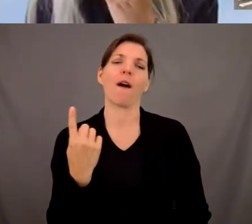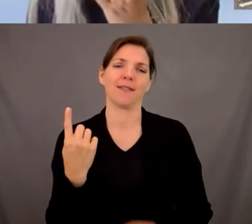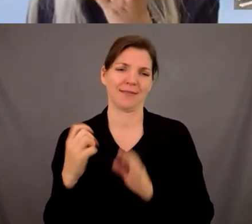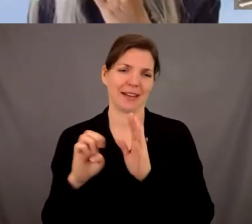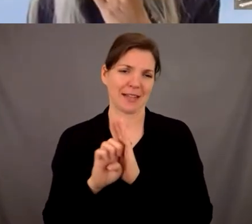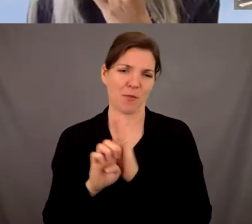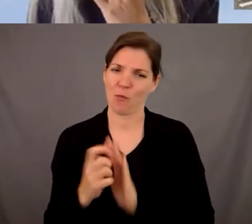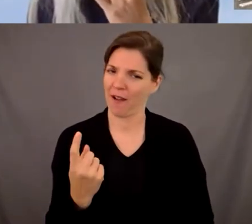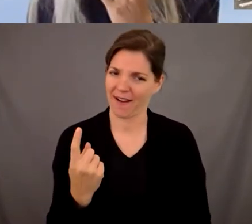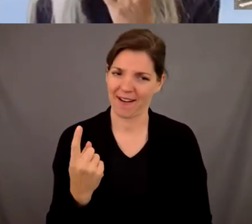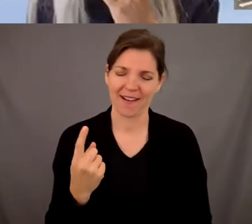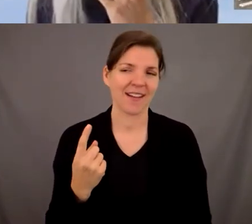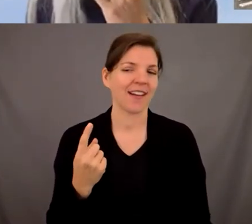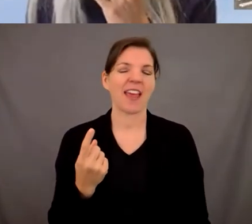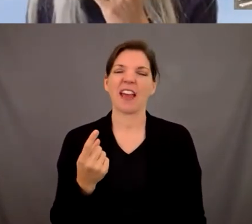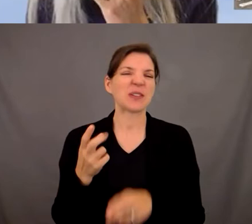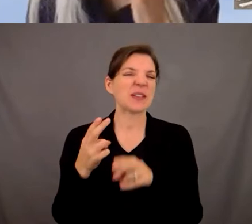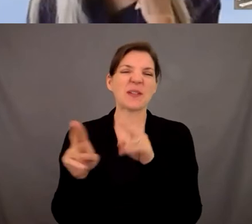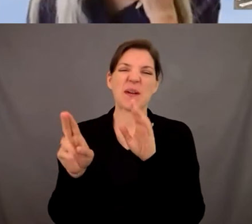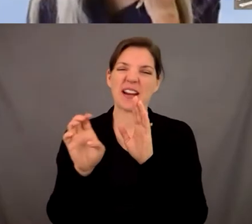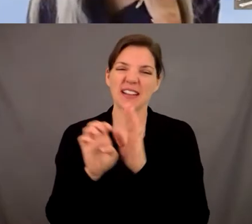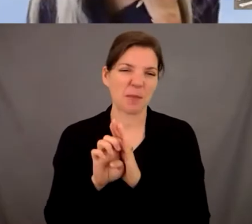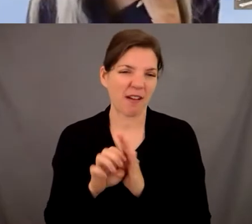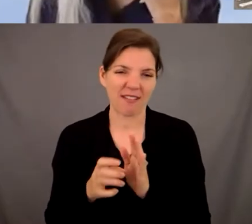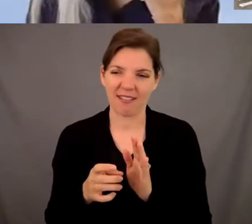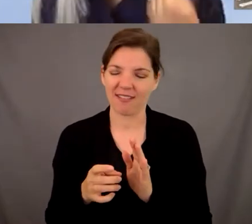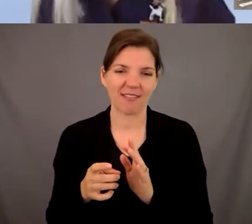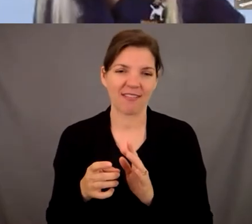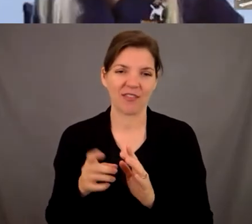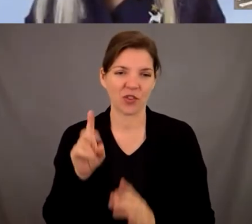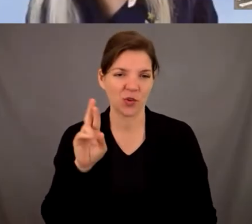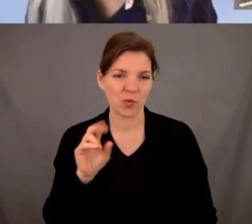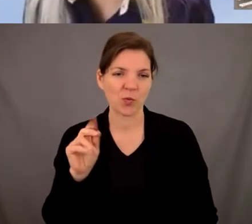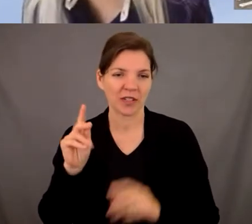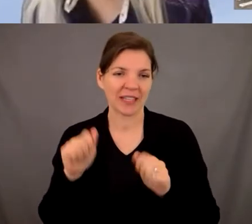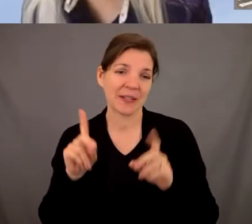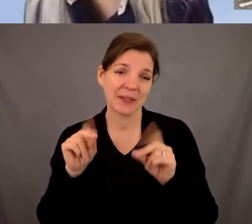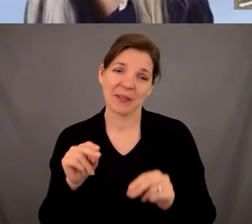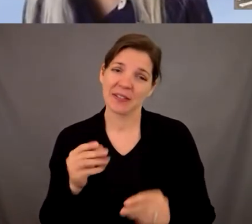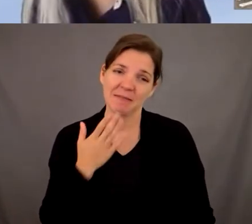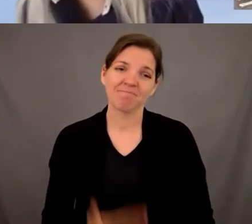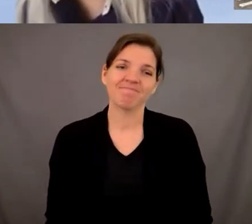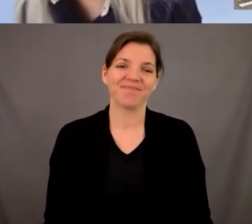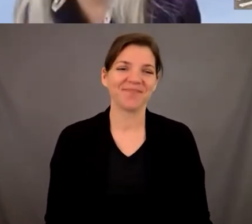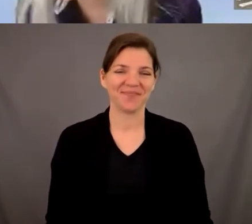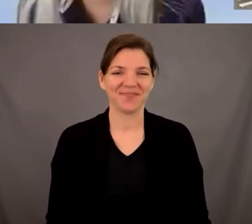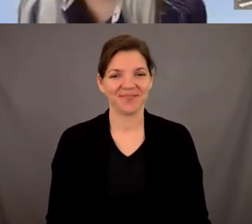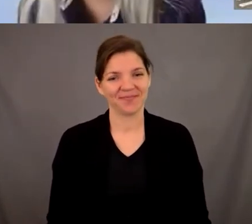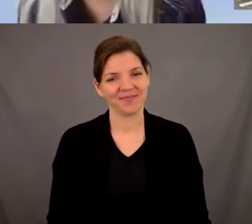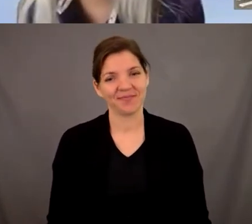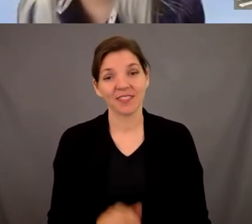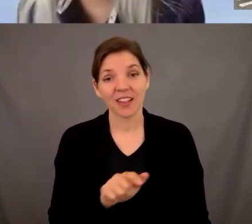snapshot of what champ does and we really appreciate your your uh being here today so see ya